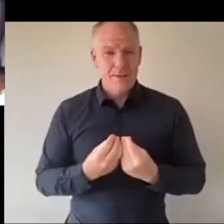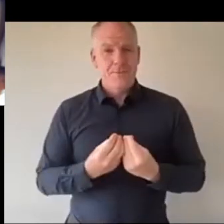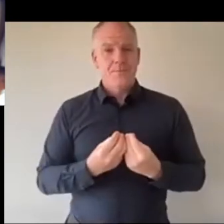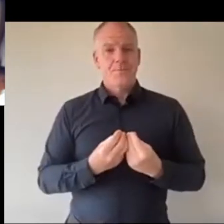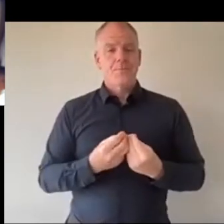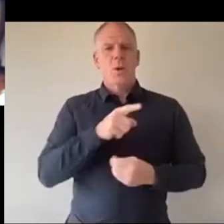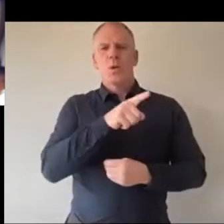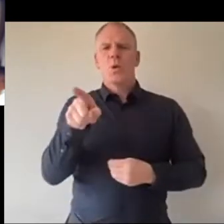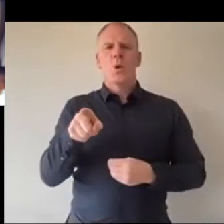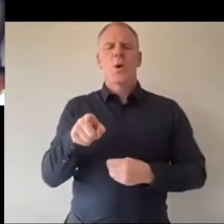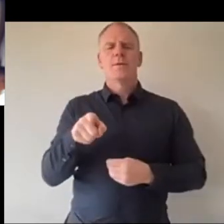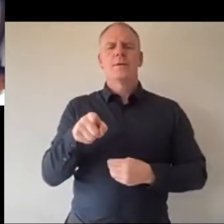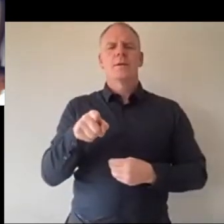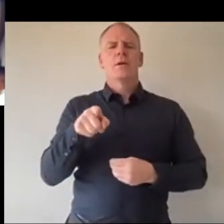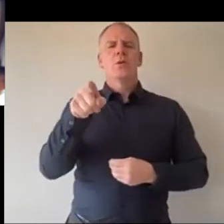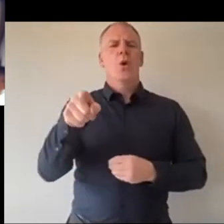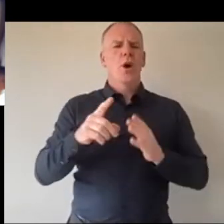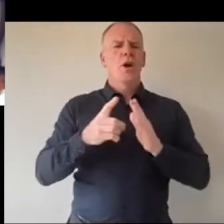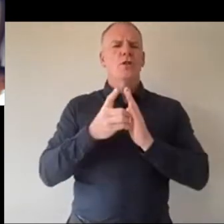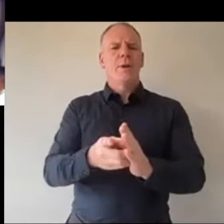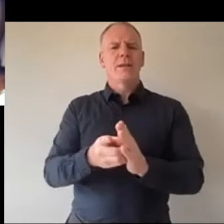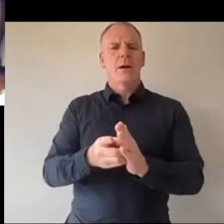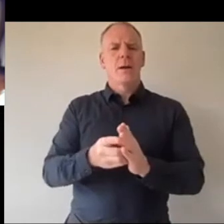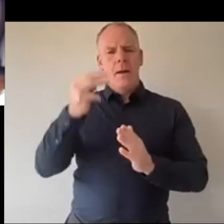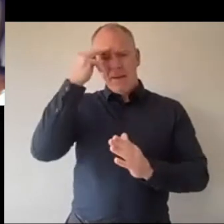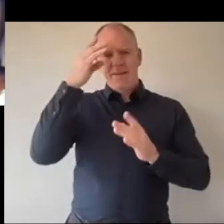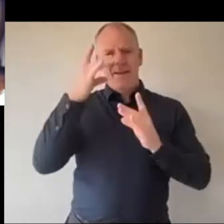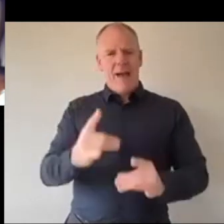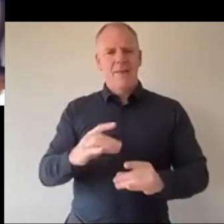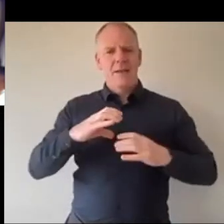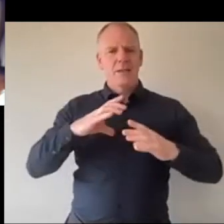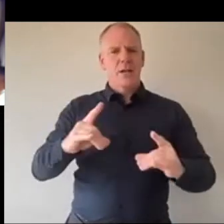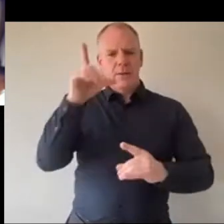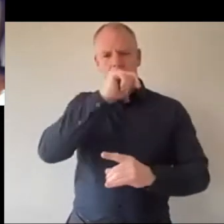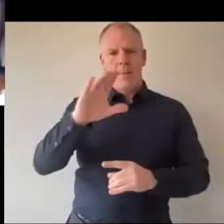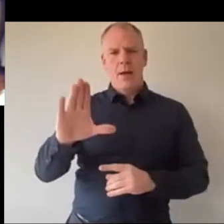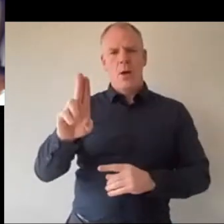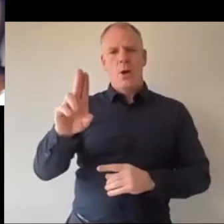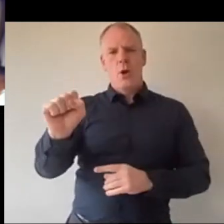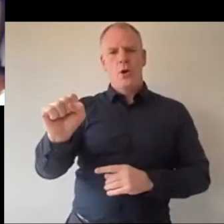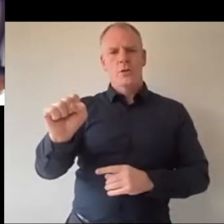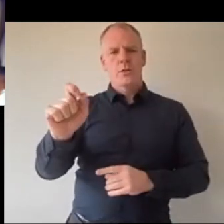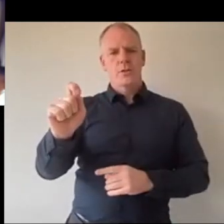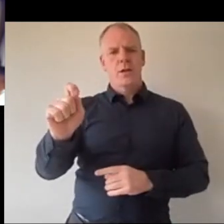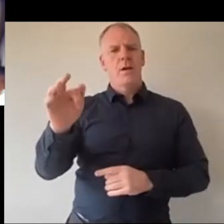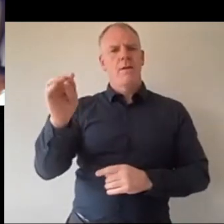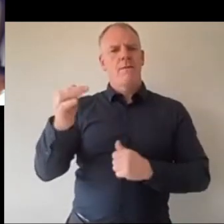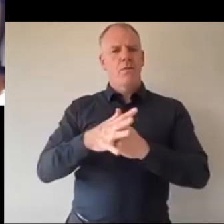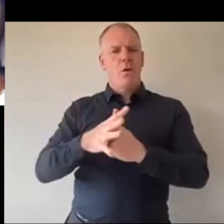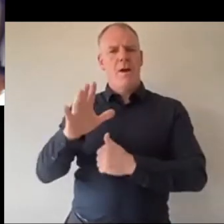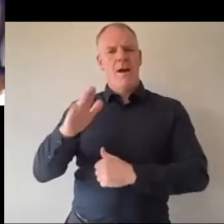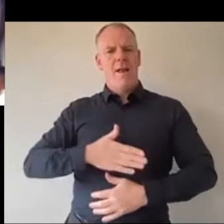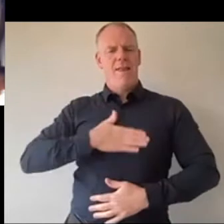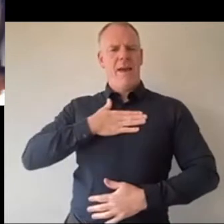director, as I said of mental health charity, Lust for Life what are the common causes you see to stress and anxiety